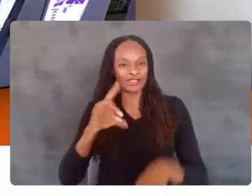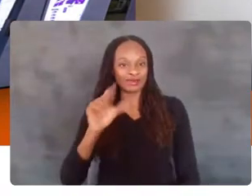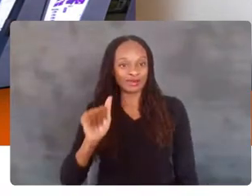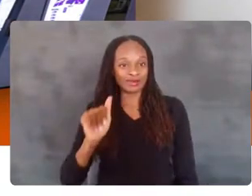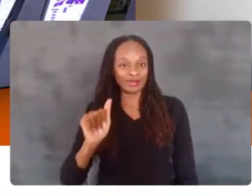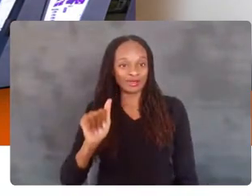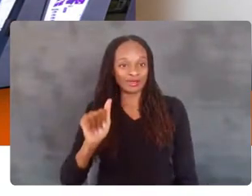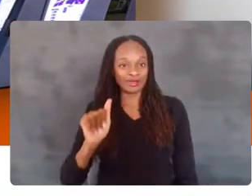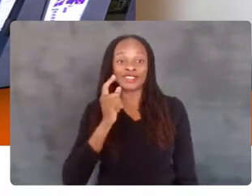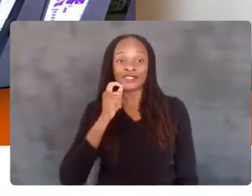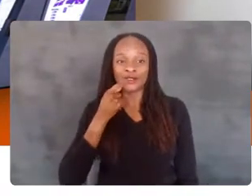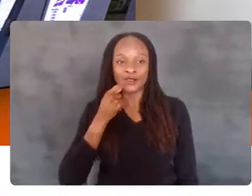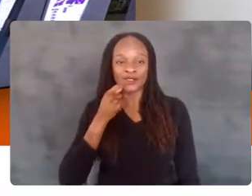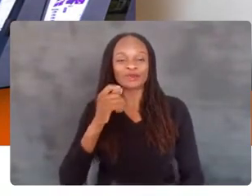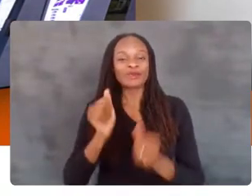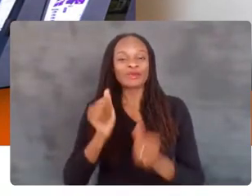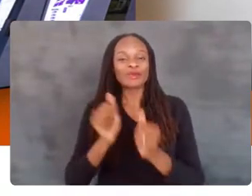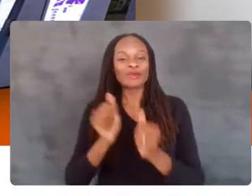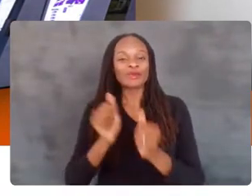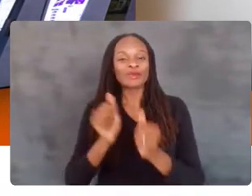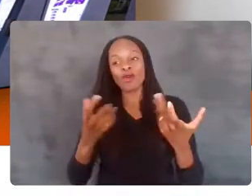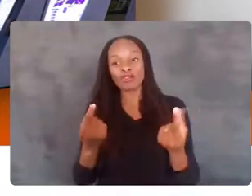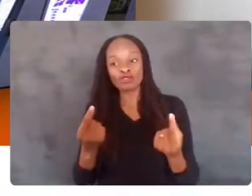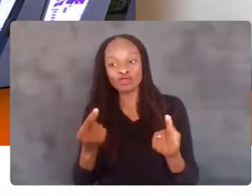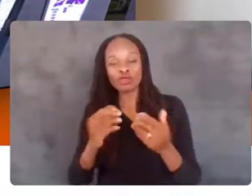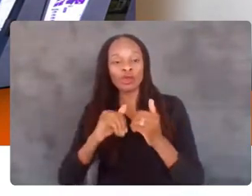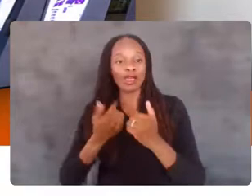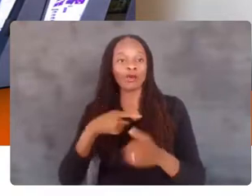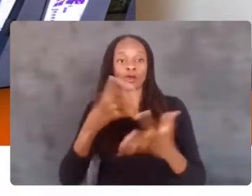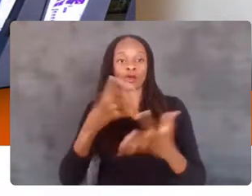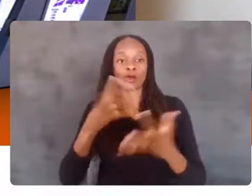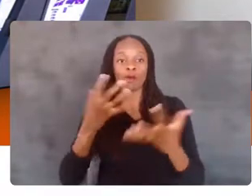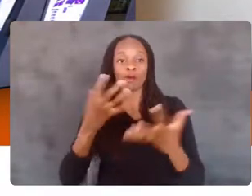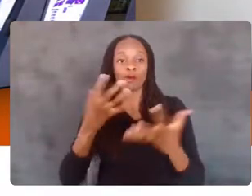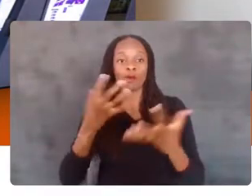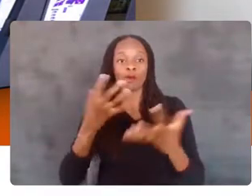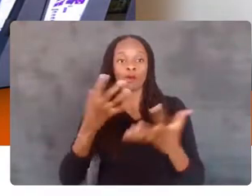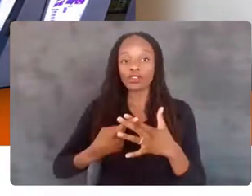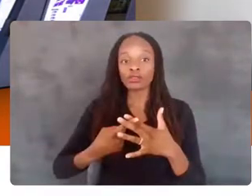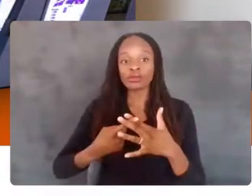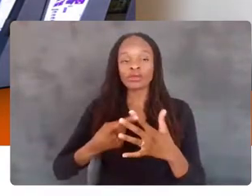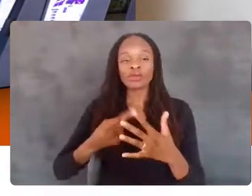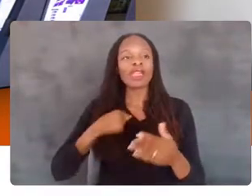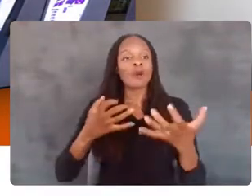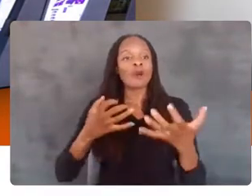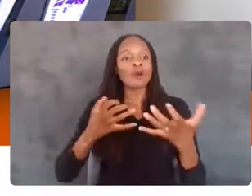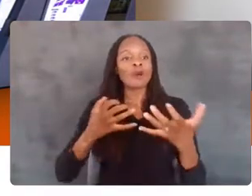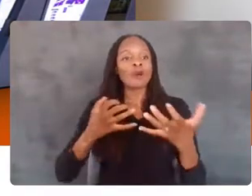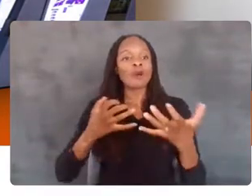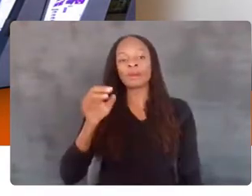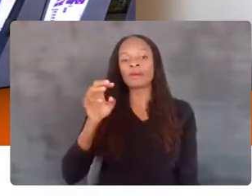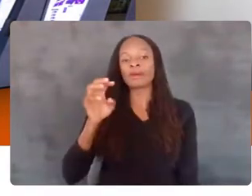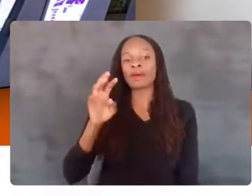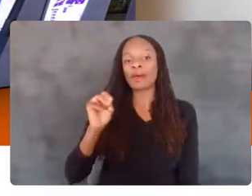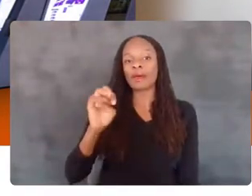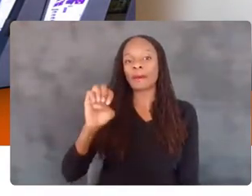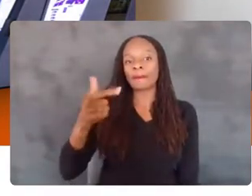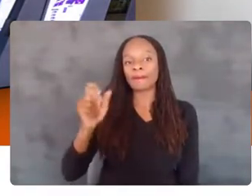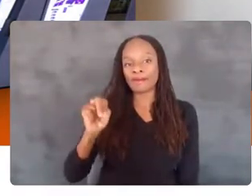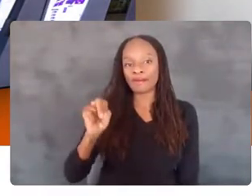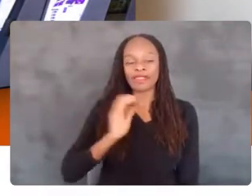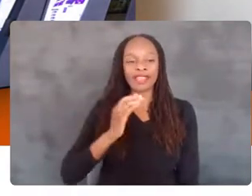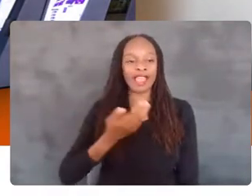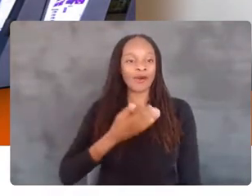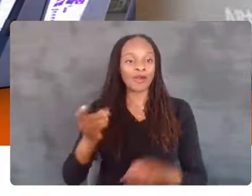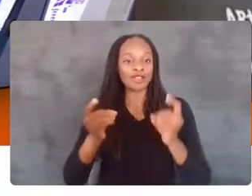So with that, what I would like to do and how we would like to start is I would like to welcome Megan, our Director of Accessibility here at